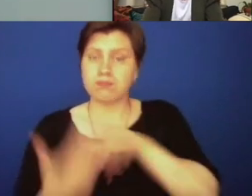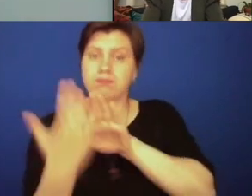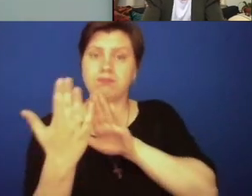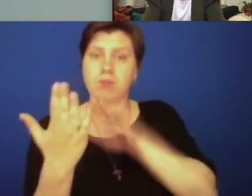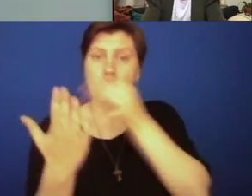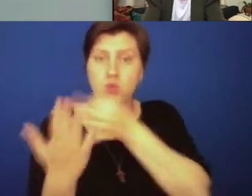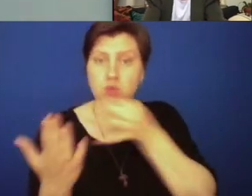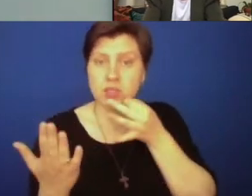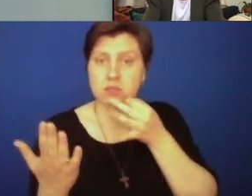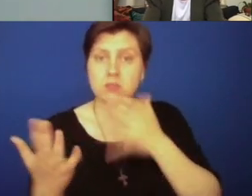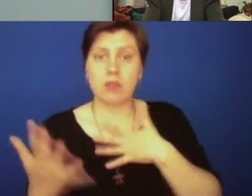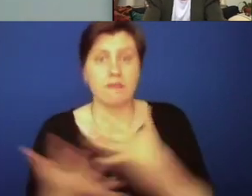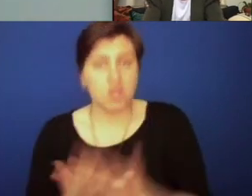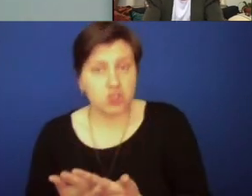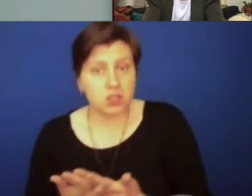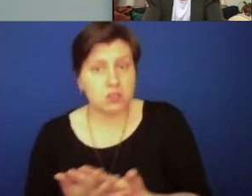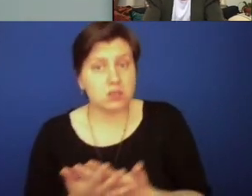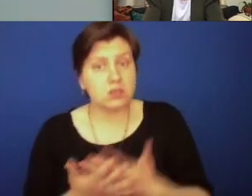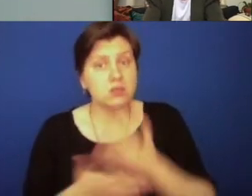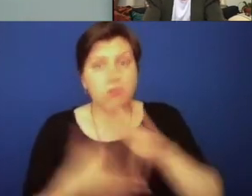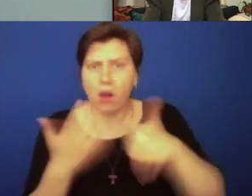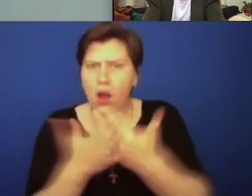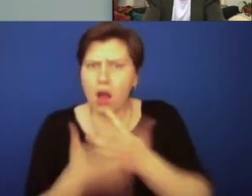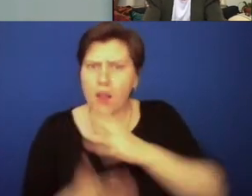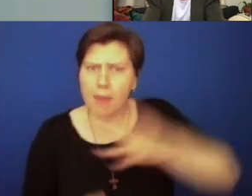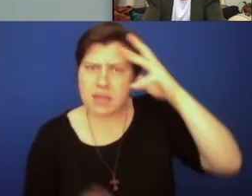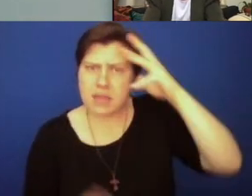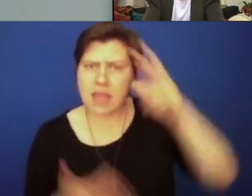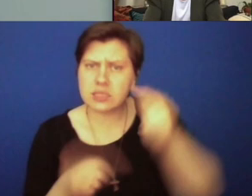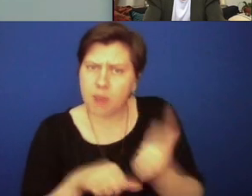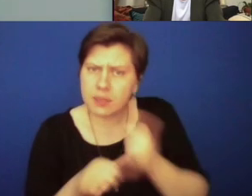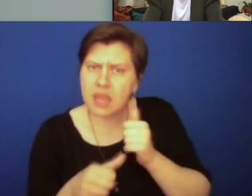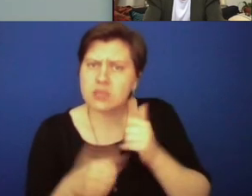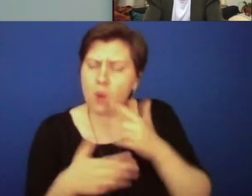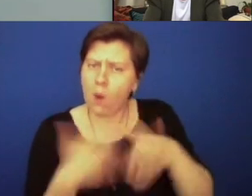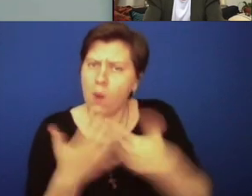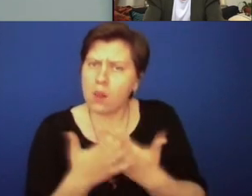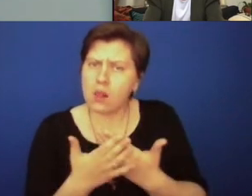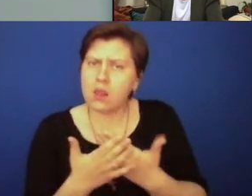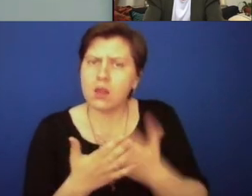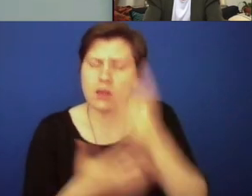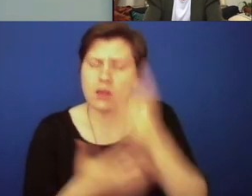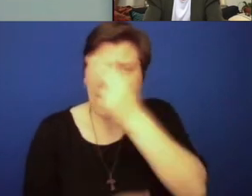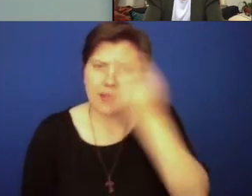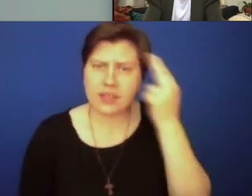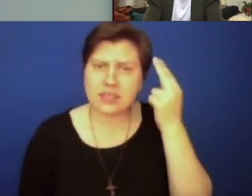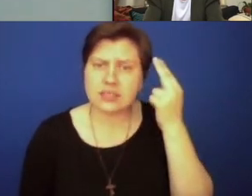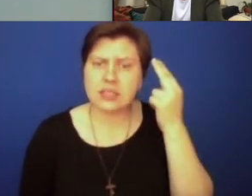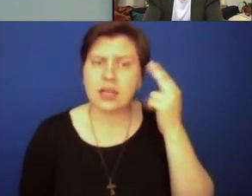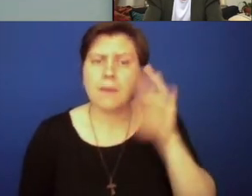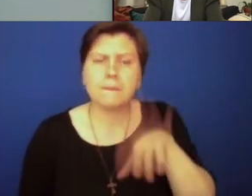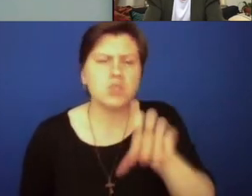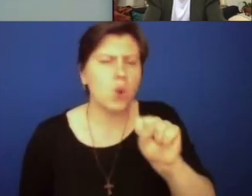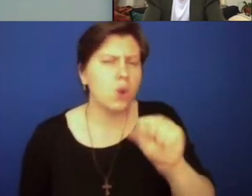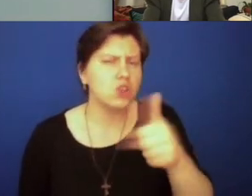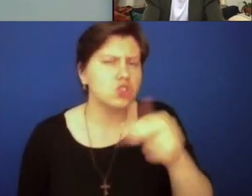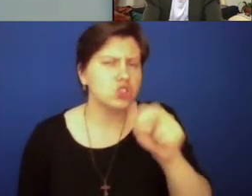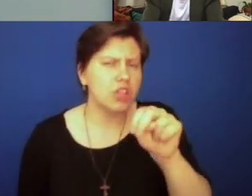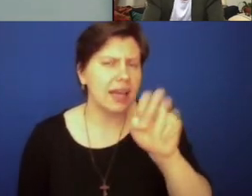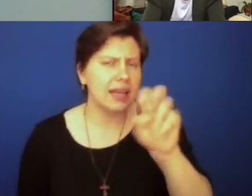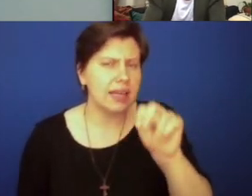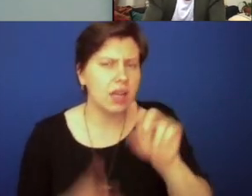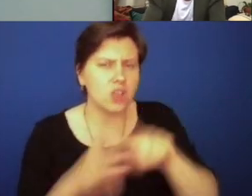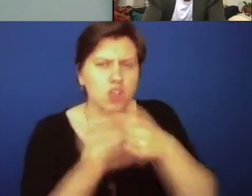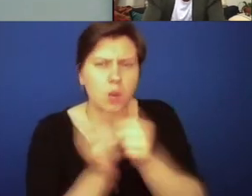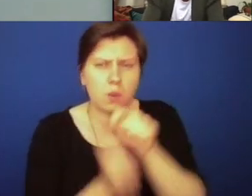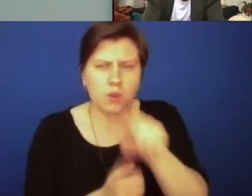the Eucharist, presenting themselves as sacrament of confession, who are all baptized as brothers and sisters, um, Shannon, I want start with you. Do you agree that it's more